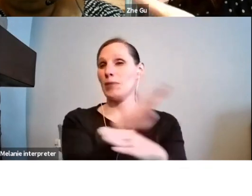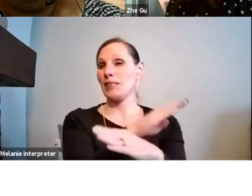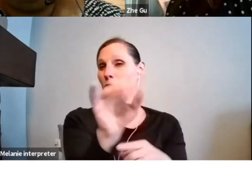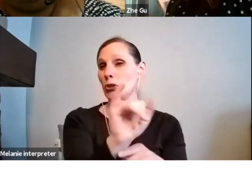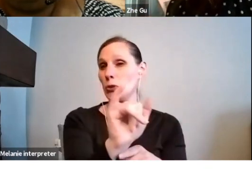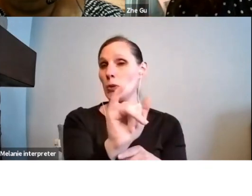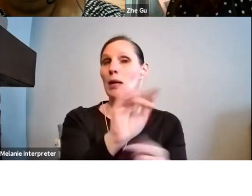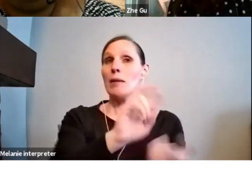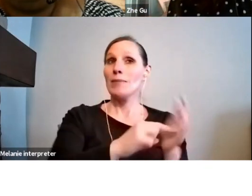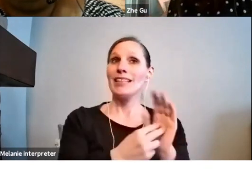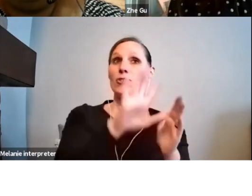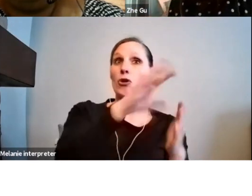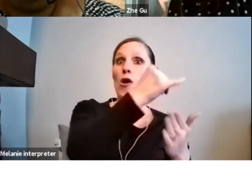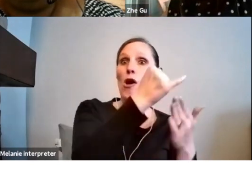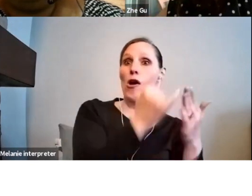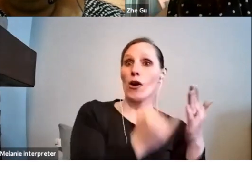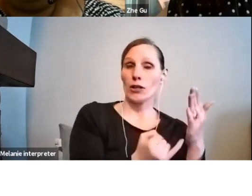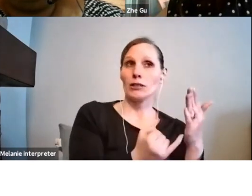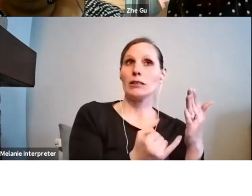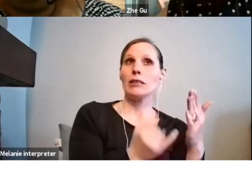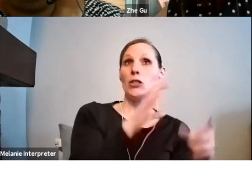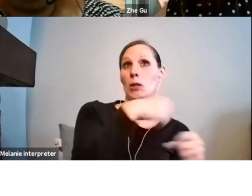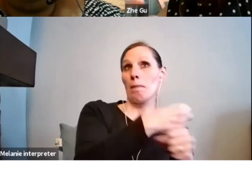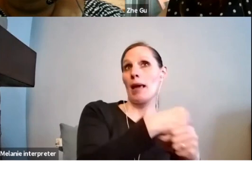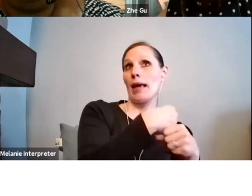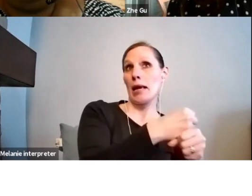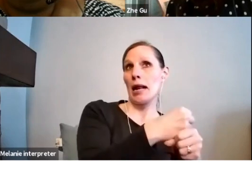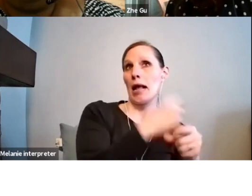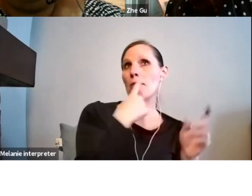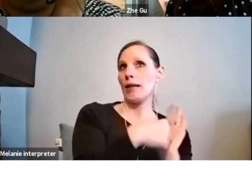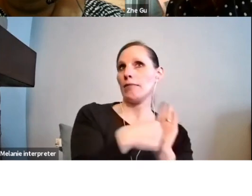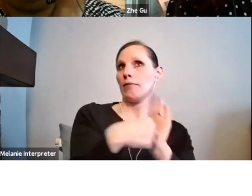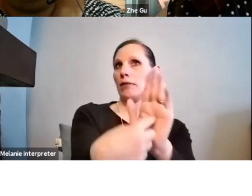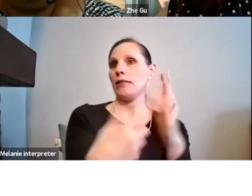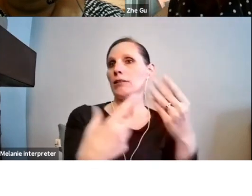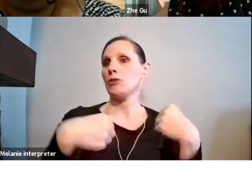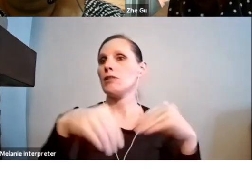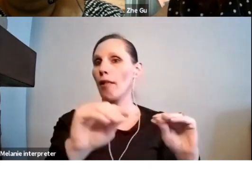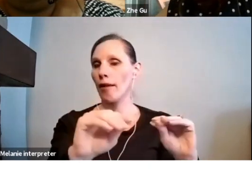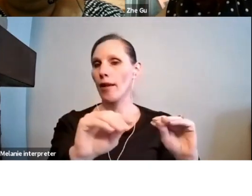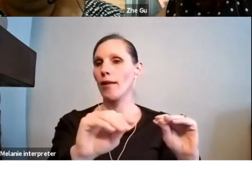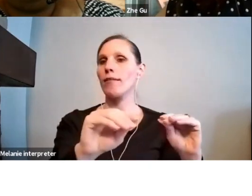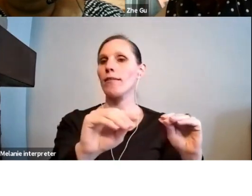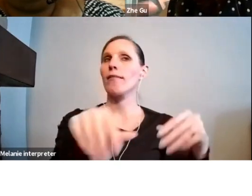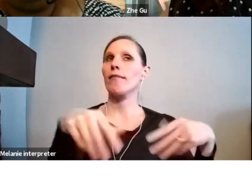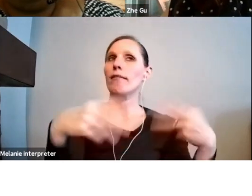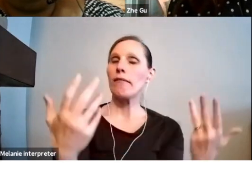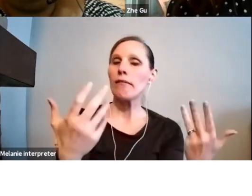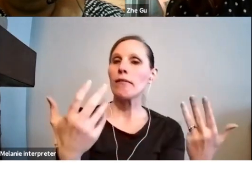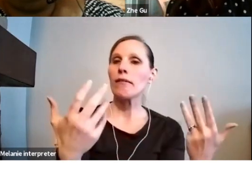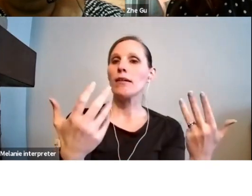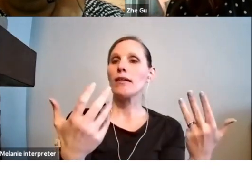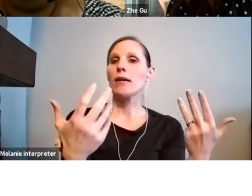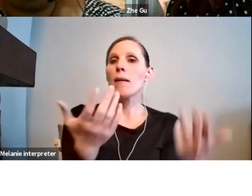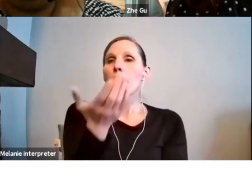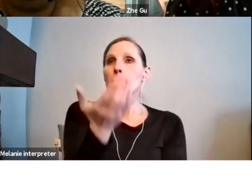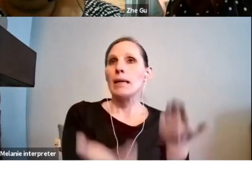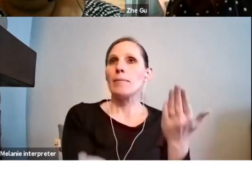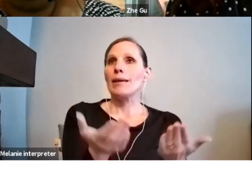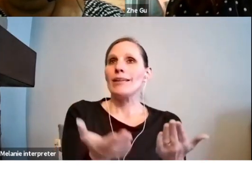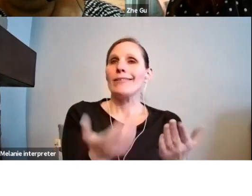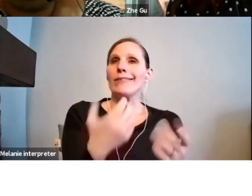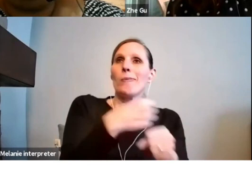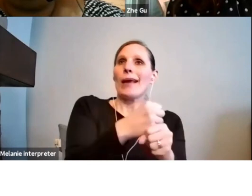commercial life after you make the work, for example, it may be shown in a commercial context or sold at some point.